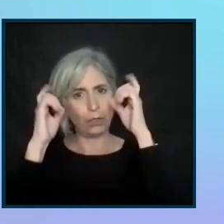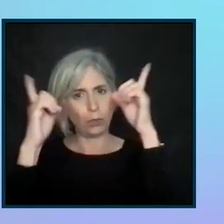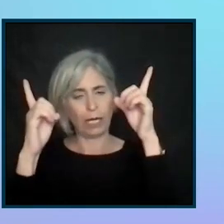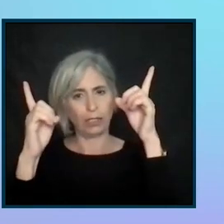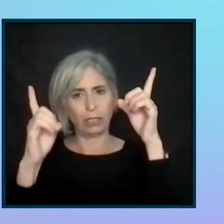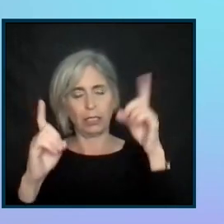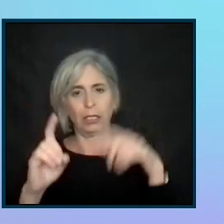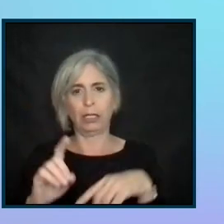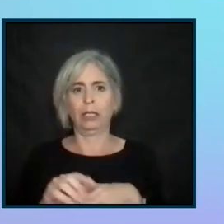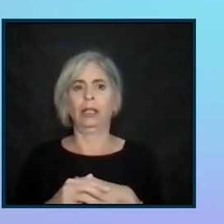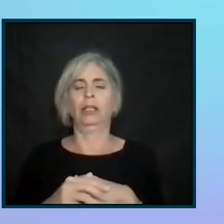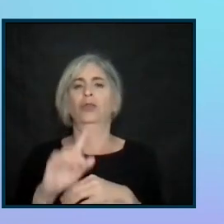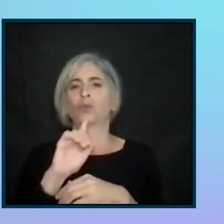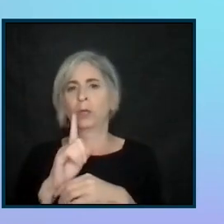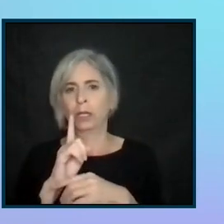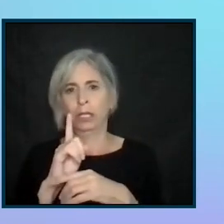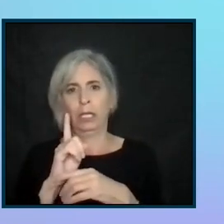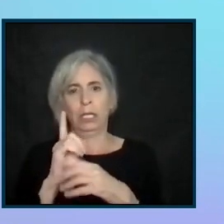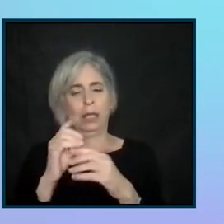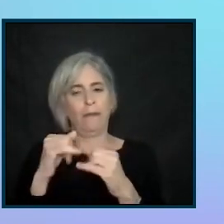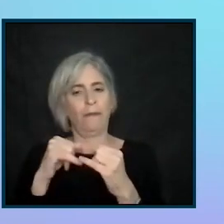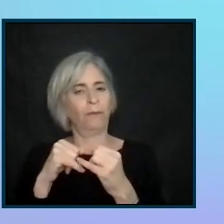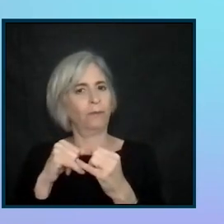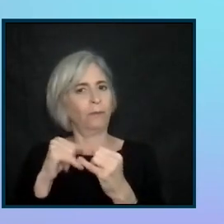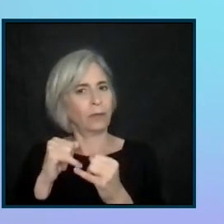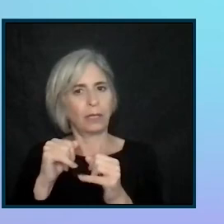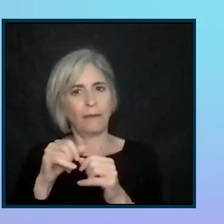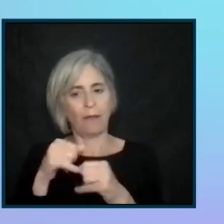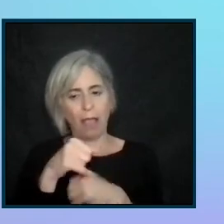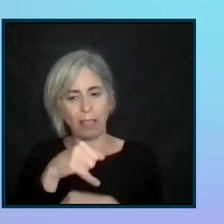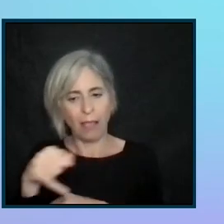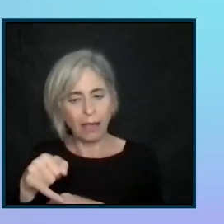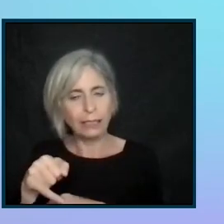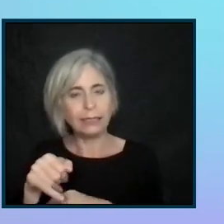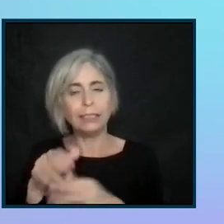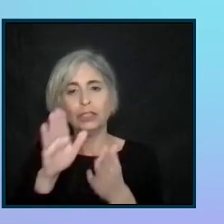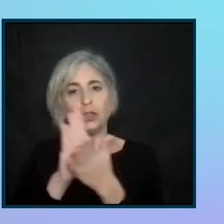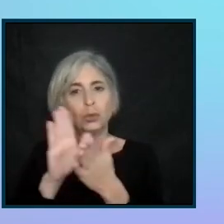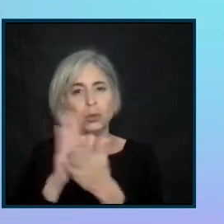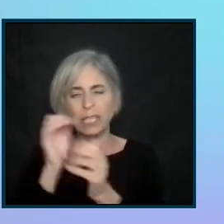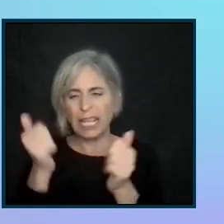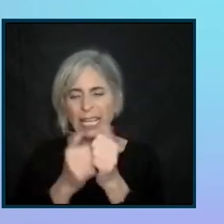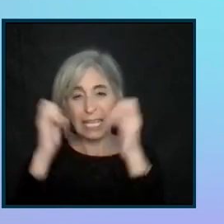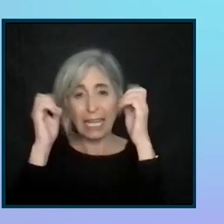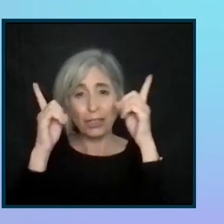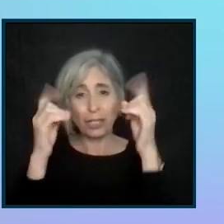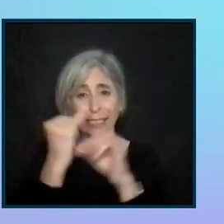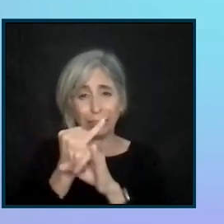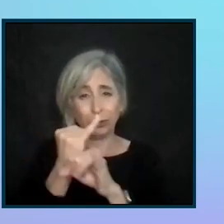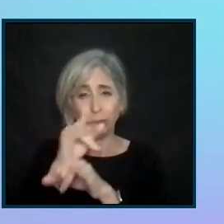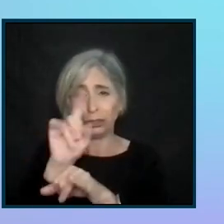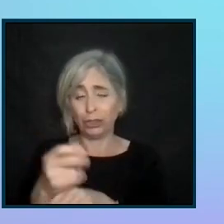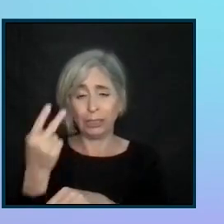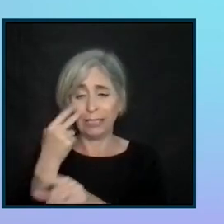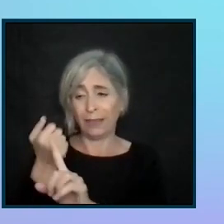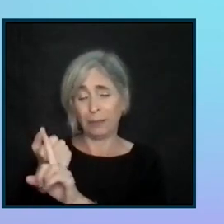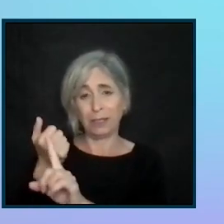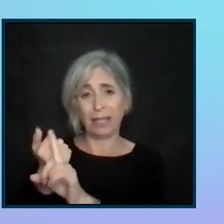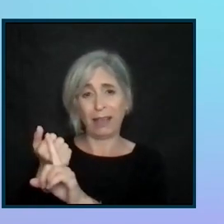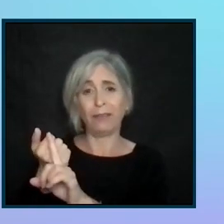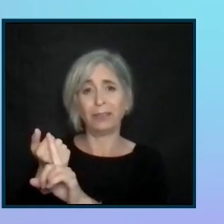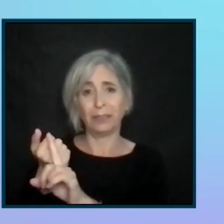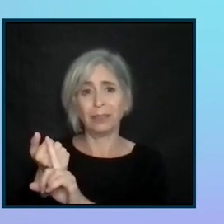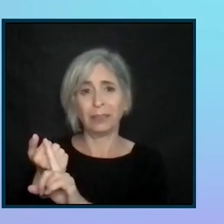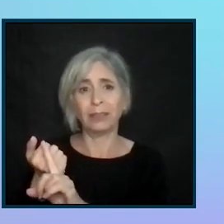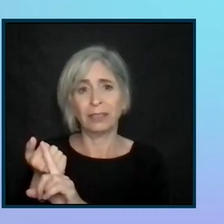really a see the line, you know, find the line kind of thing. Like the schools, any education institute should see themselves as wanting to serve